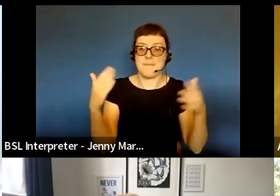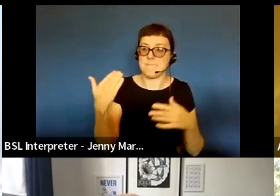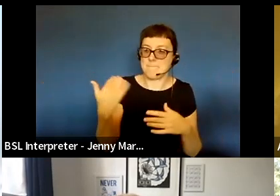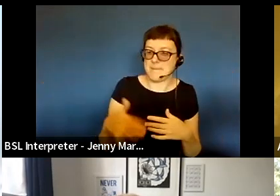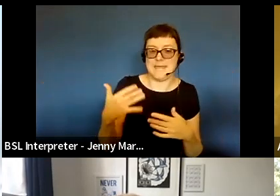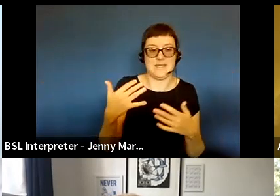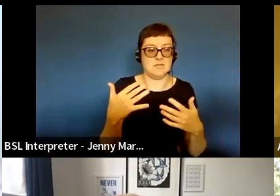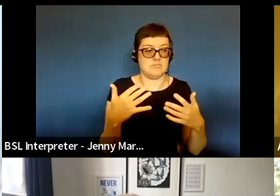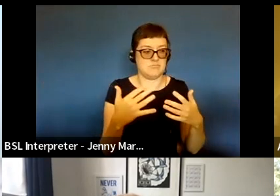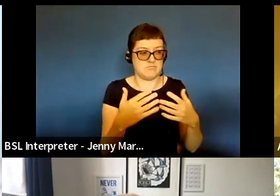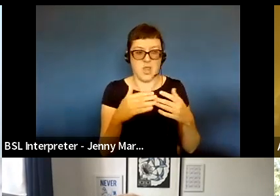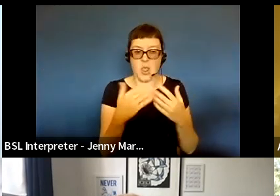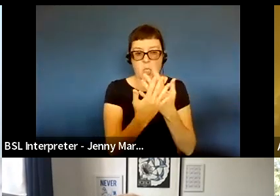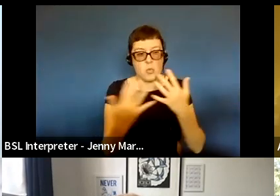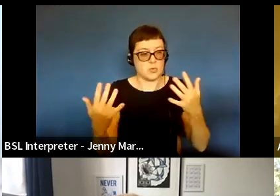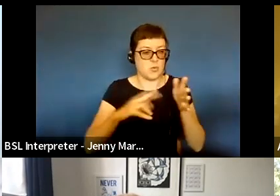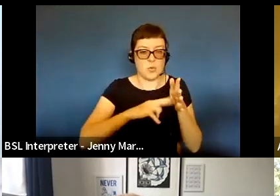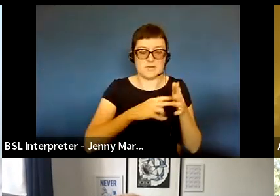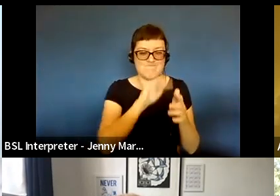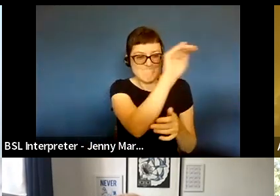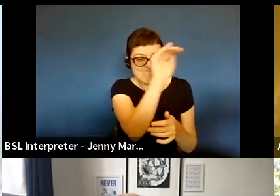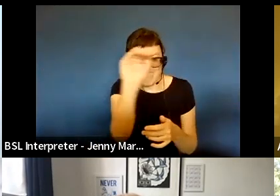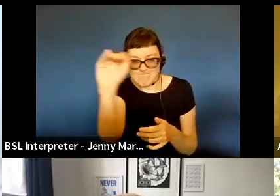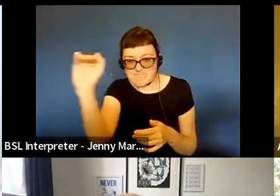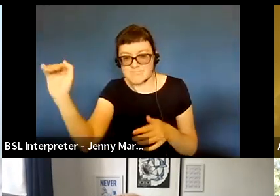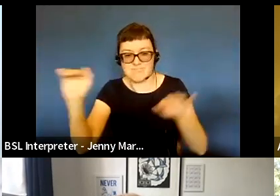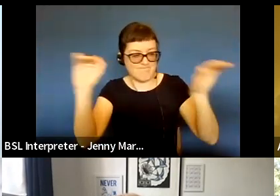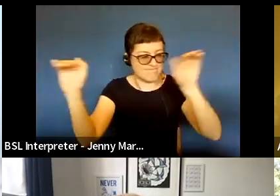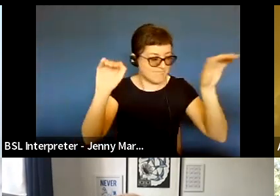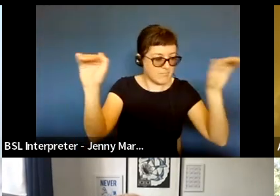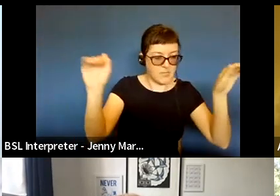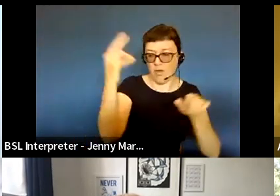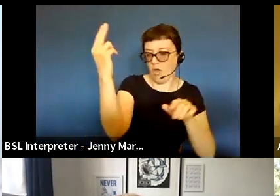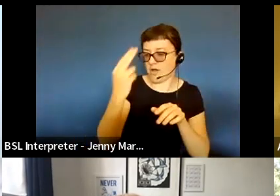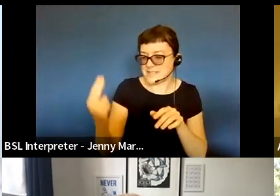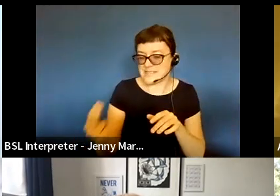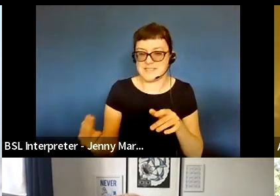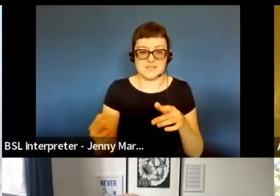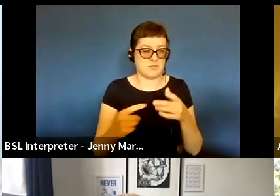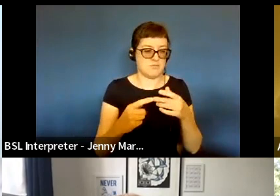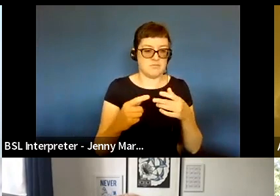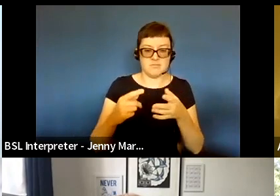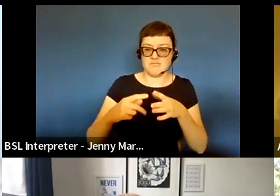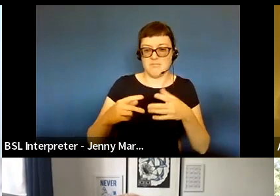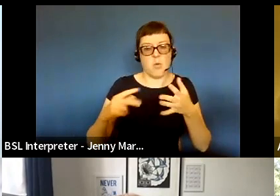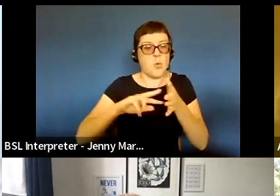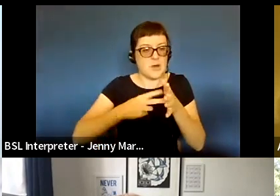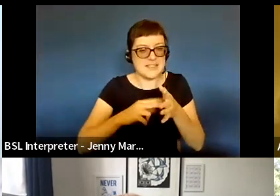sorts of organisations and artists' networks to get the opportunity out there.